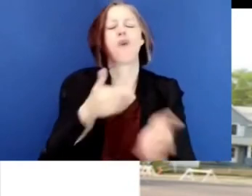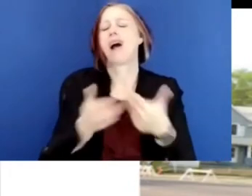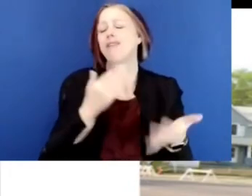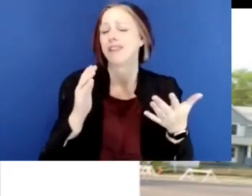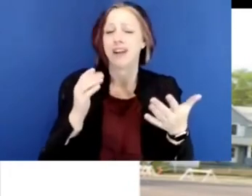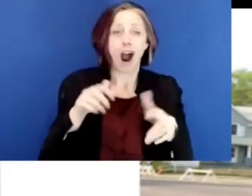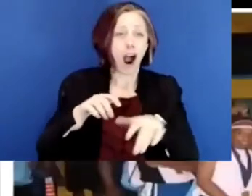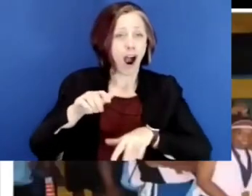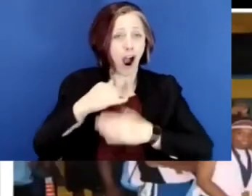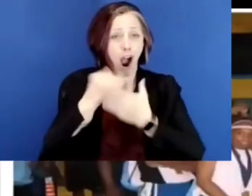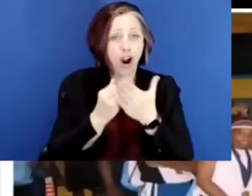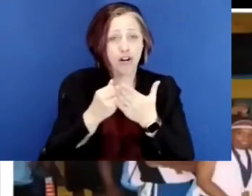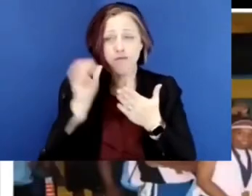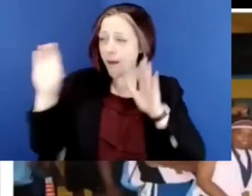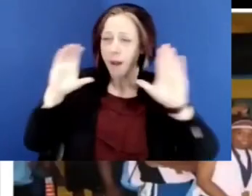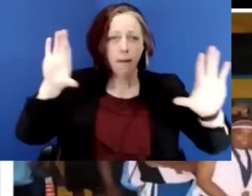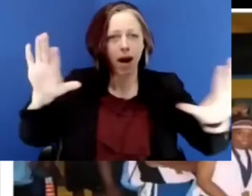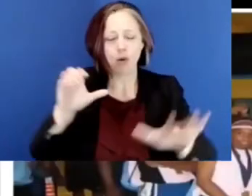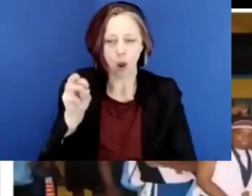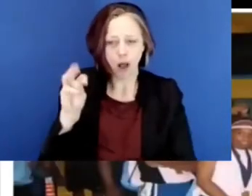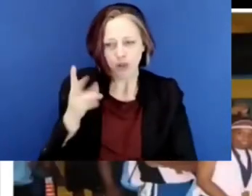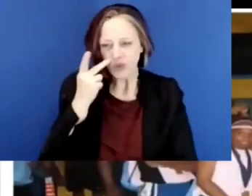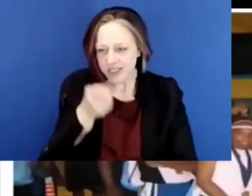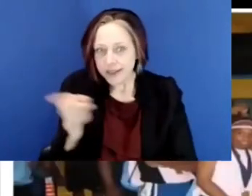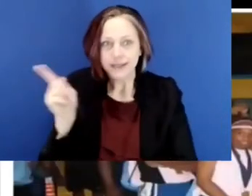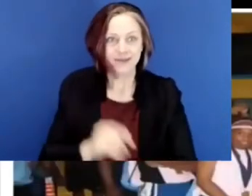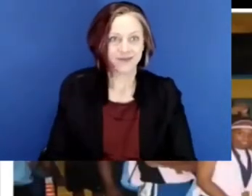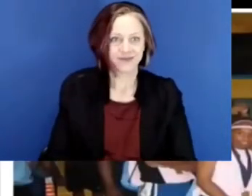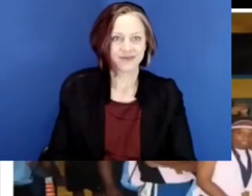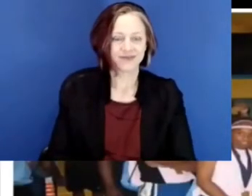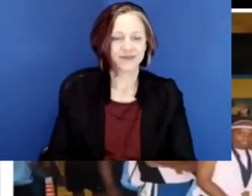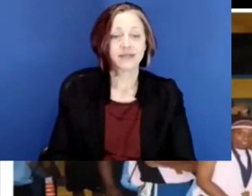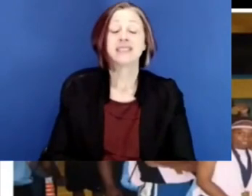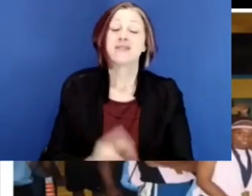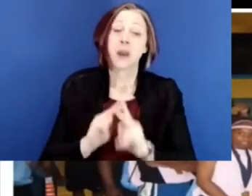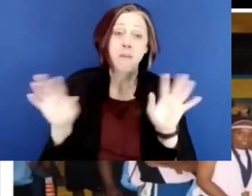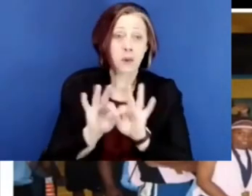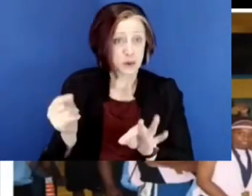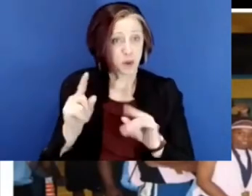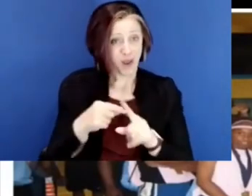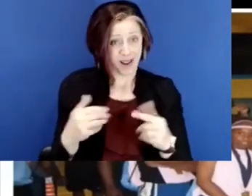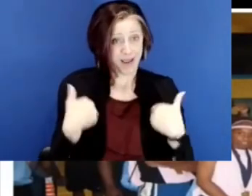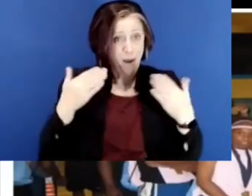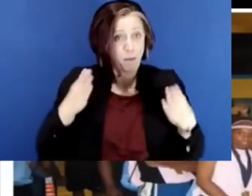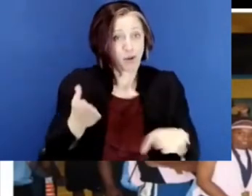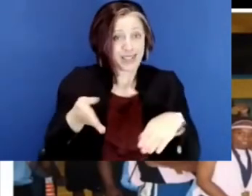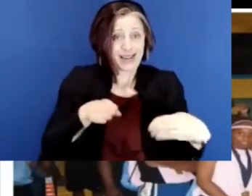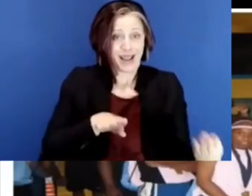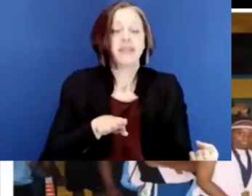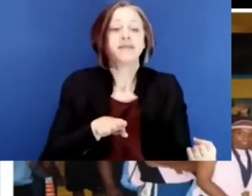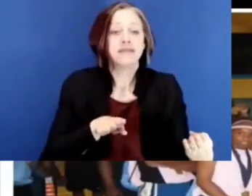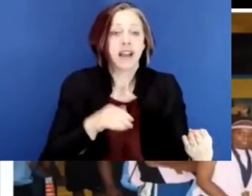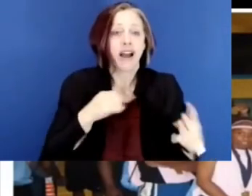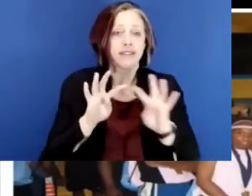to build on. We're not starting from zero. Um, our, we did, uh, peace games every summer. We had, uh, big events,